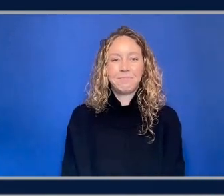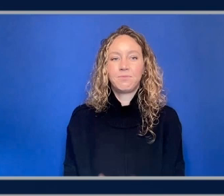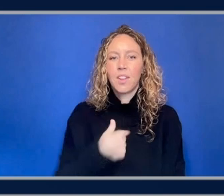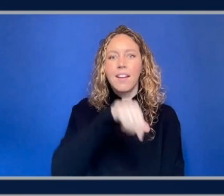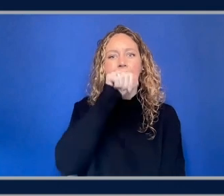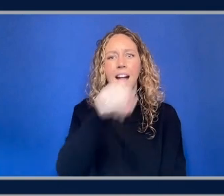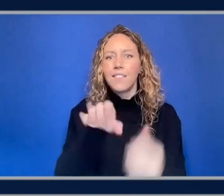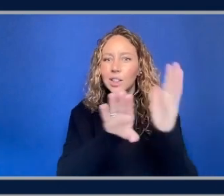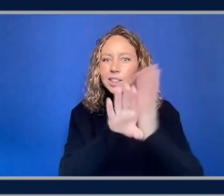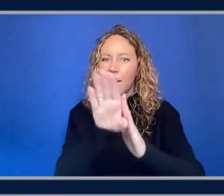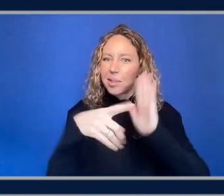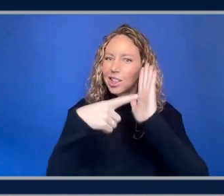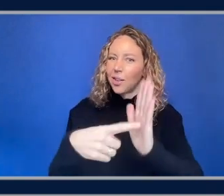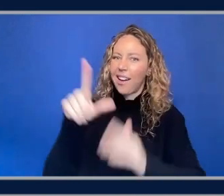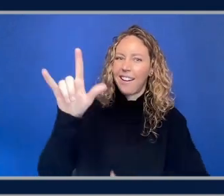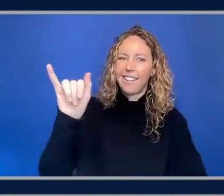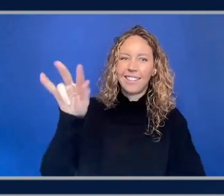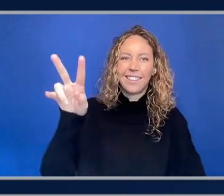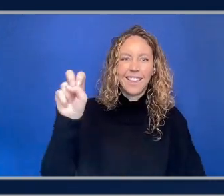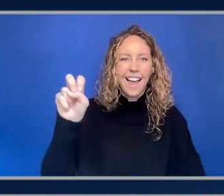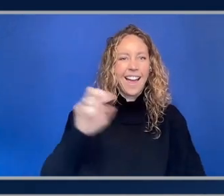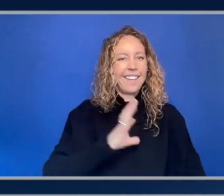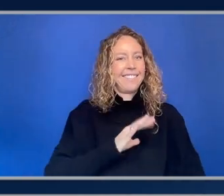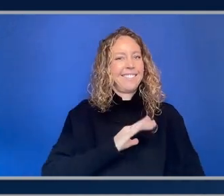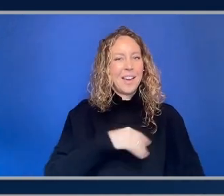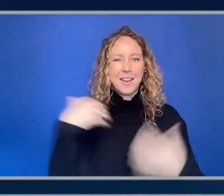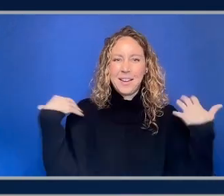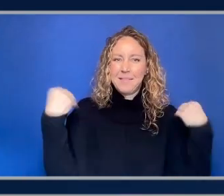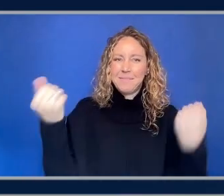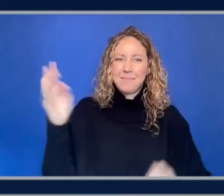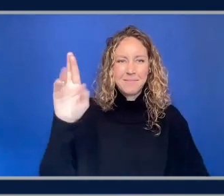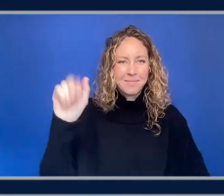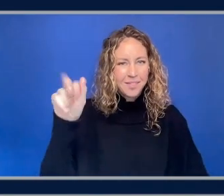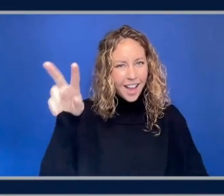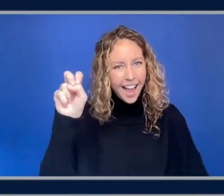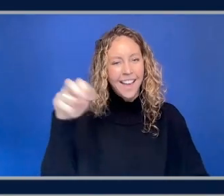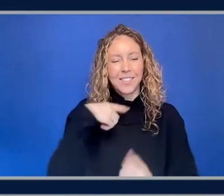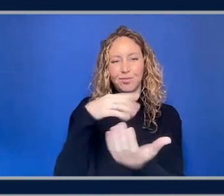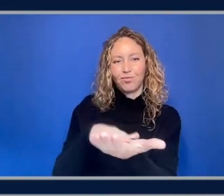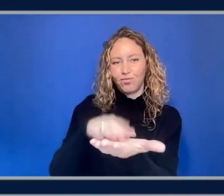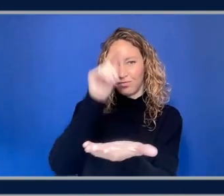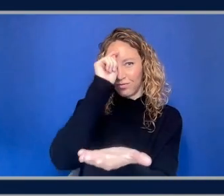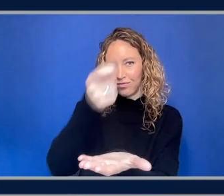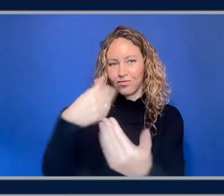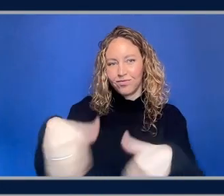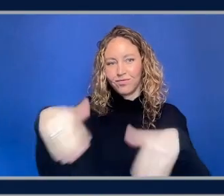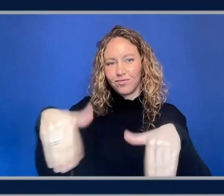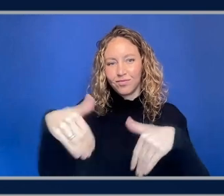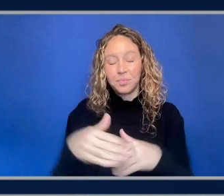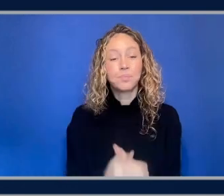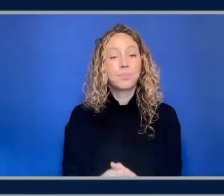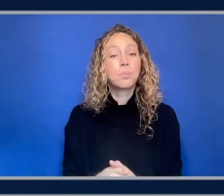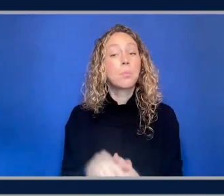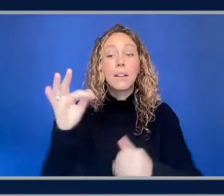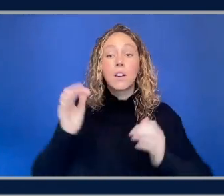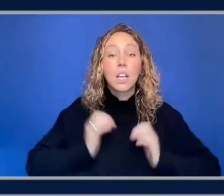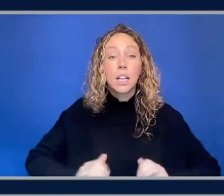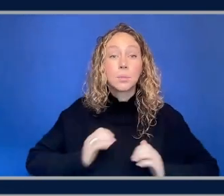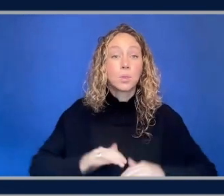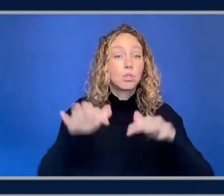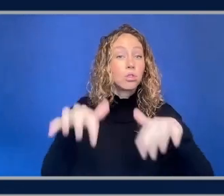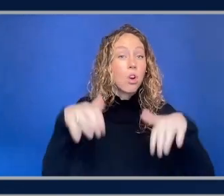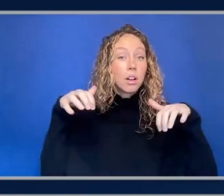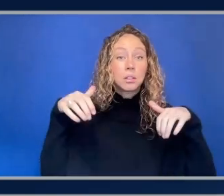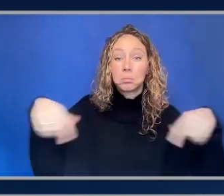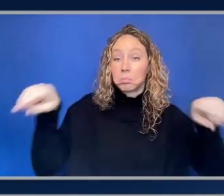this live here uh that is a brave thing and I applaud you for it but if customers or the audience wanted to maybe